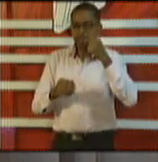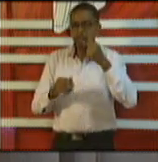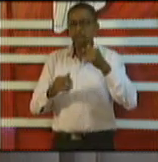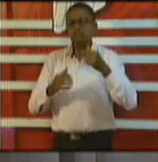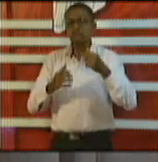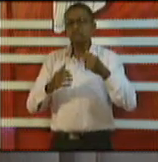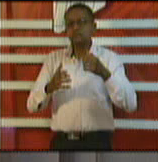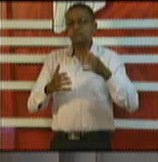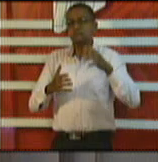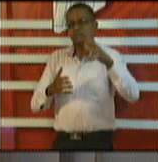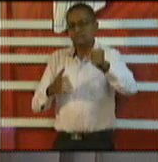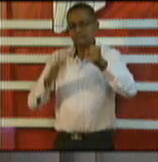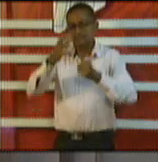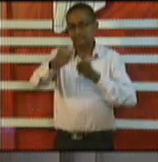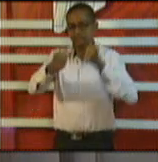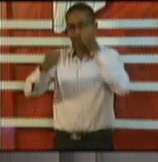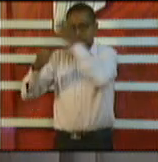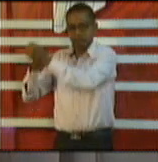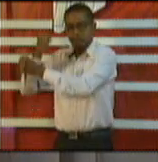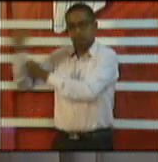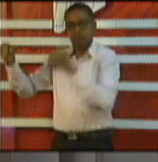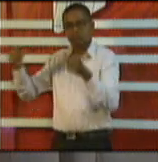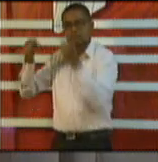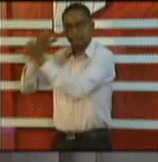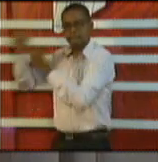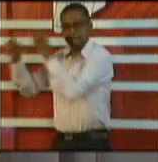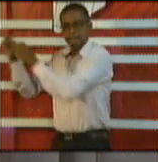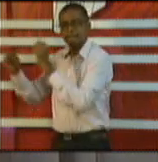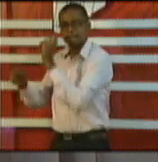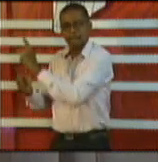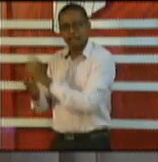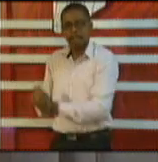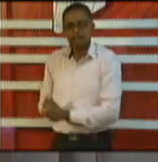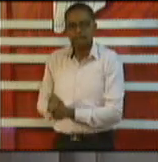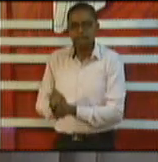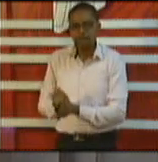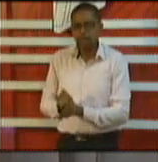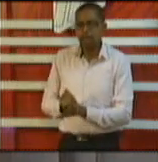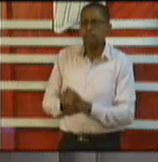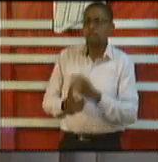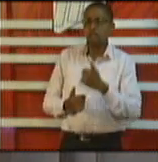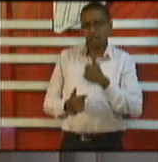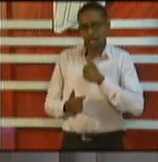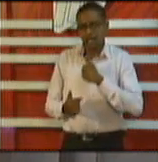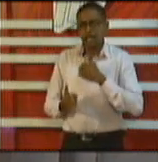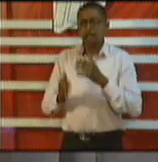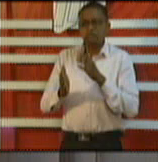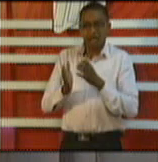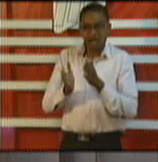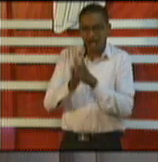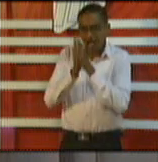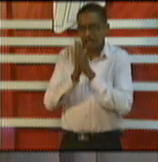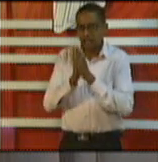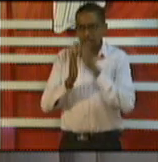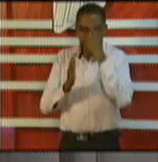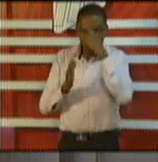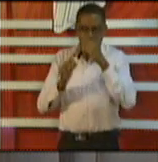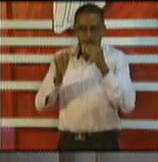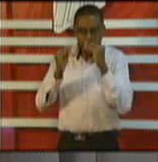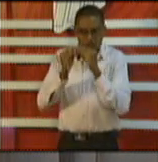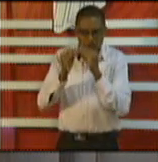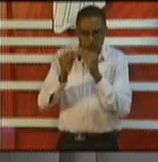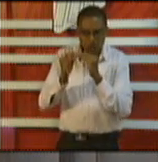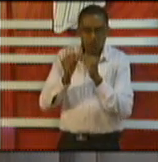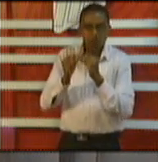will continue to do all that we can in national security but the additional measure now is I've asked for more aggressive pursuit by